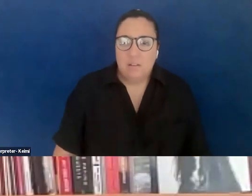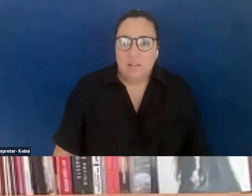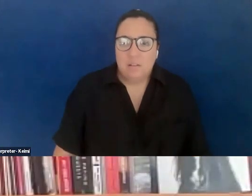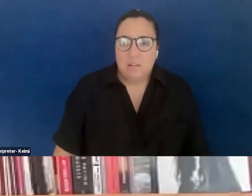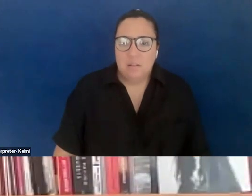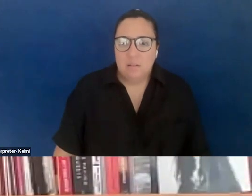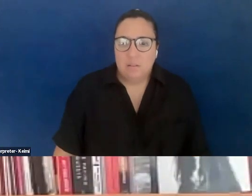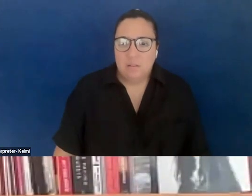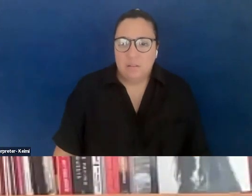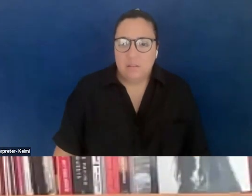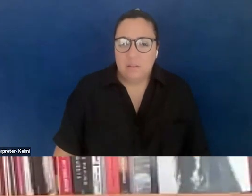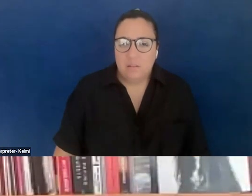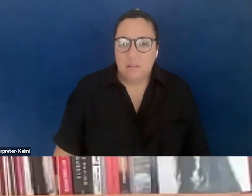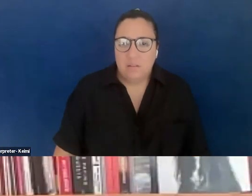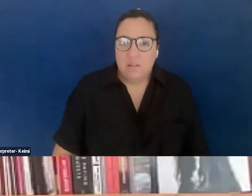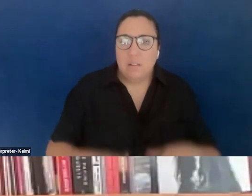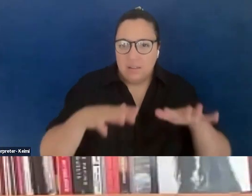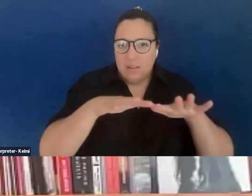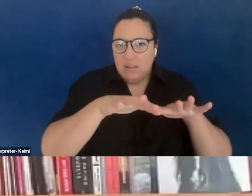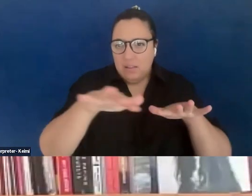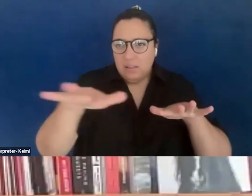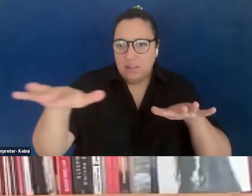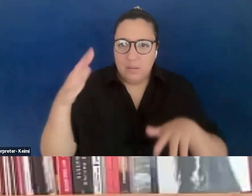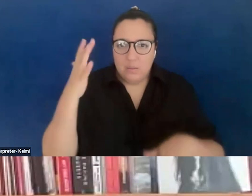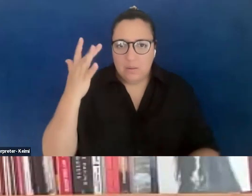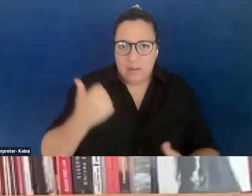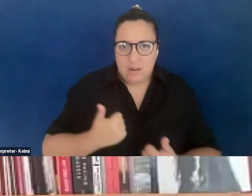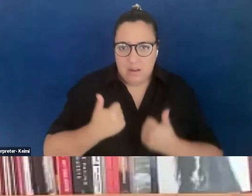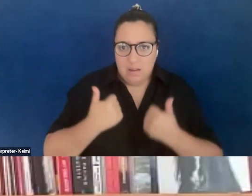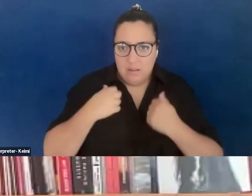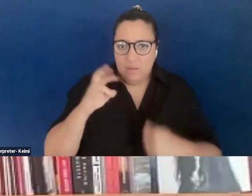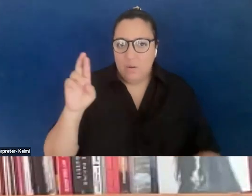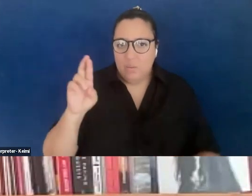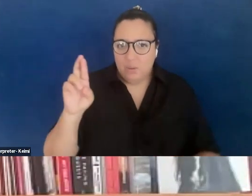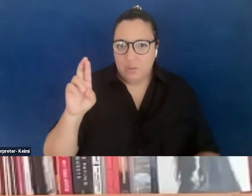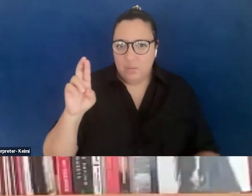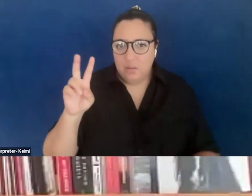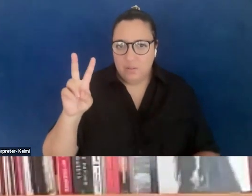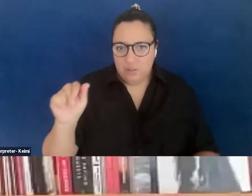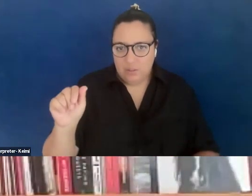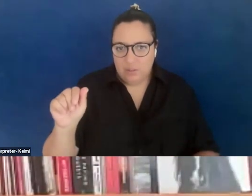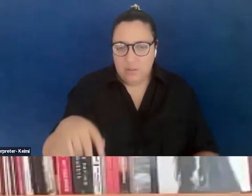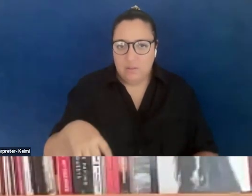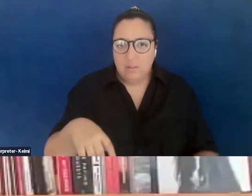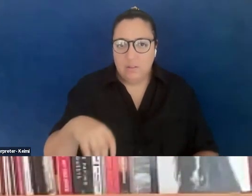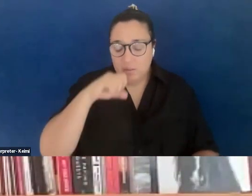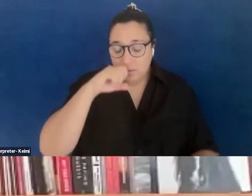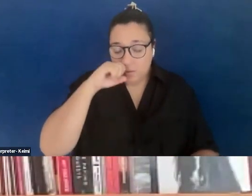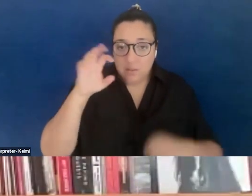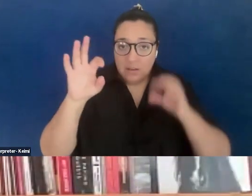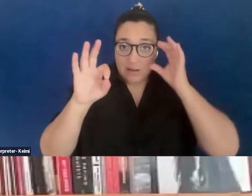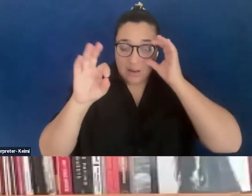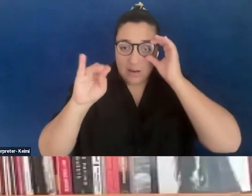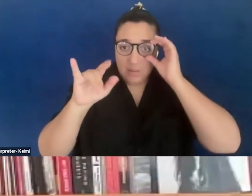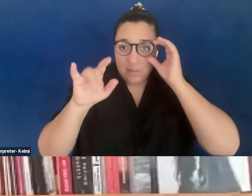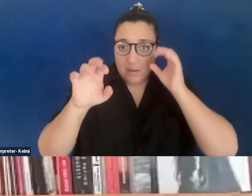like, the landscape, because I, I live in Richmond, and I live in North Church Hill, a nine-mile road area for people who are